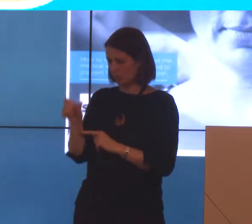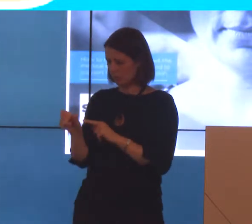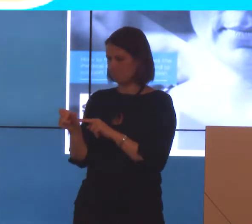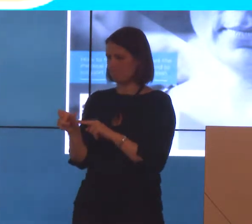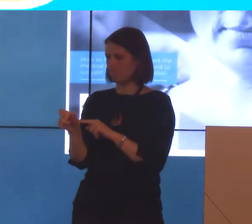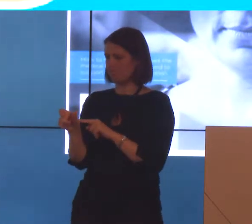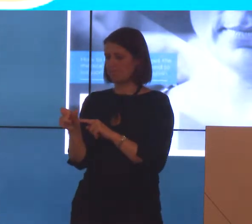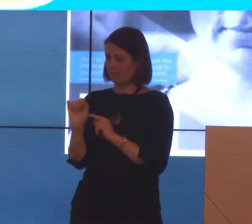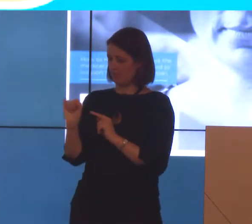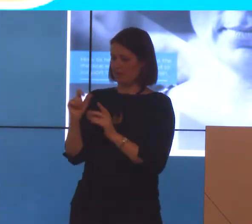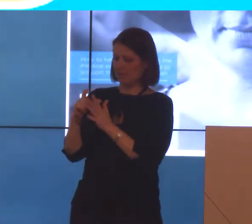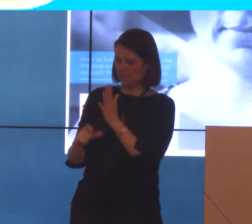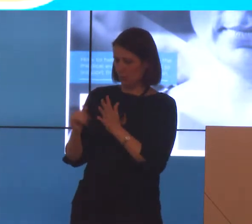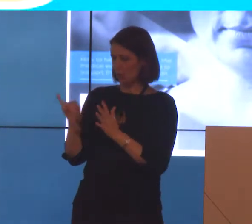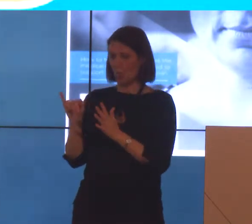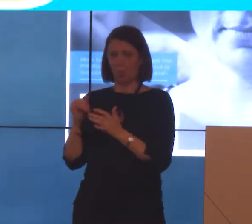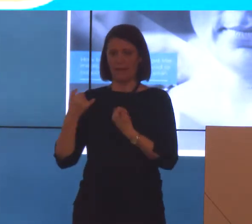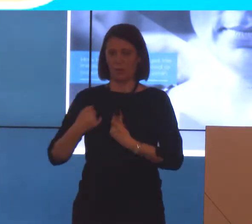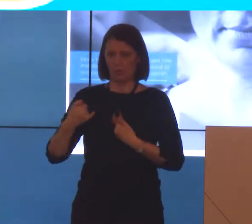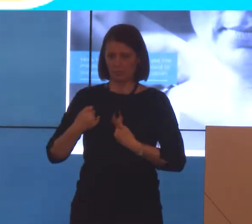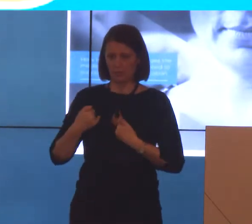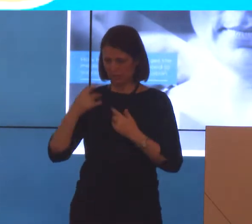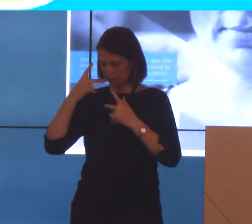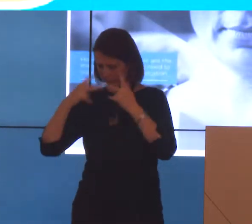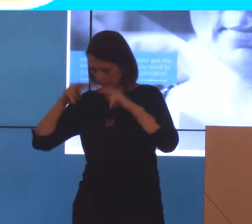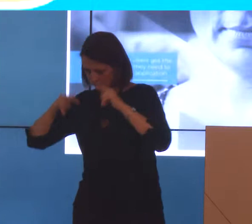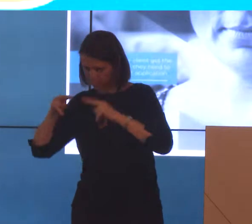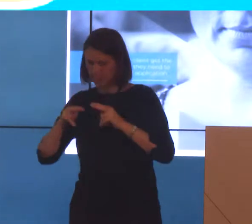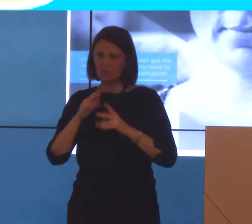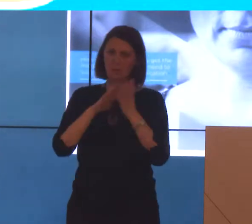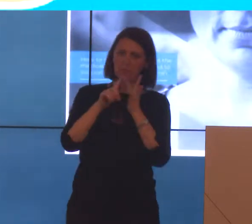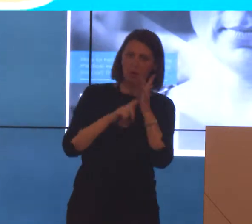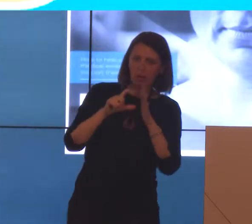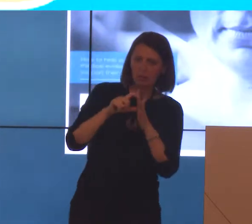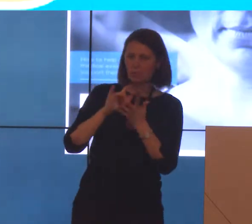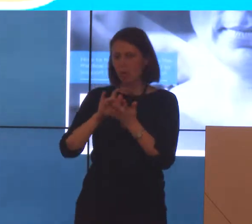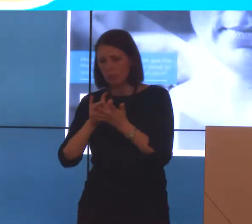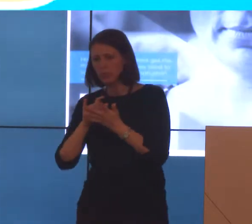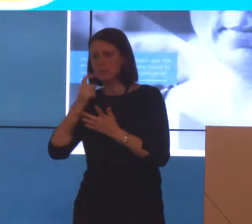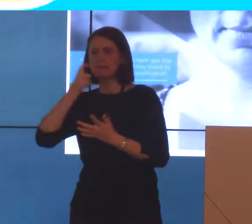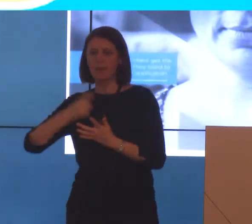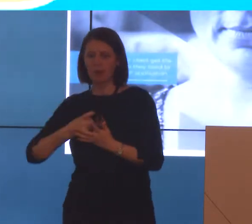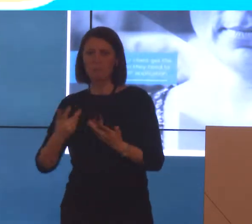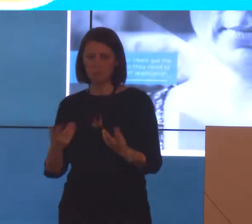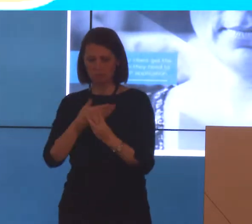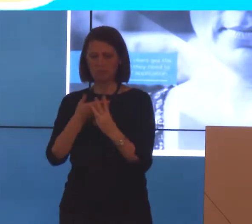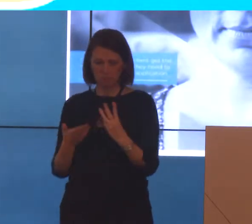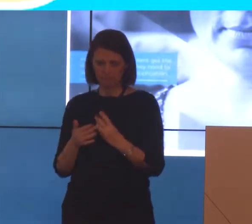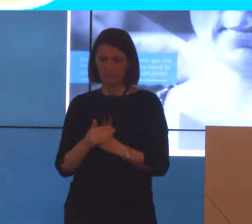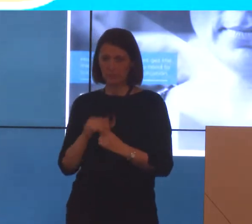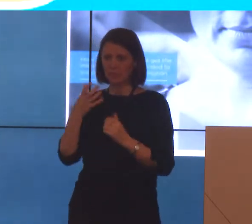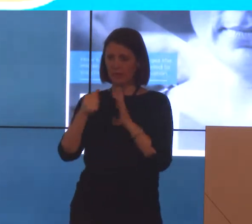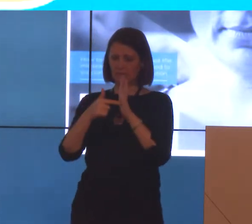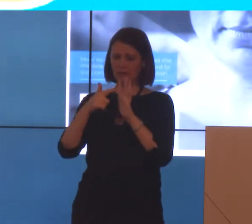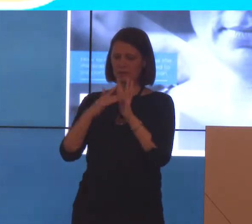disability or illness gets assessed as mild, moderate or severe against each of those tables. So, basically, there's template